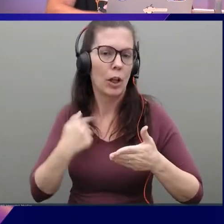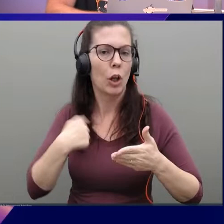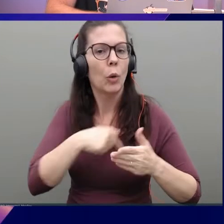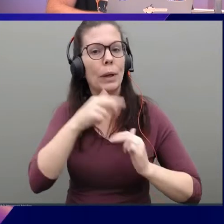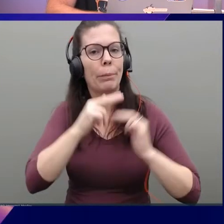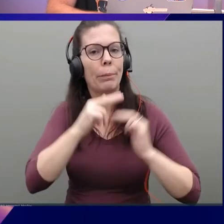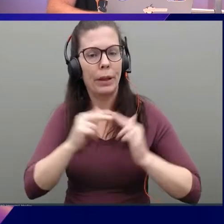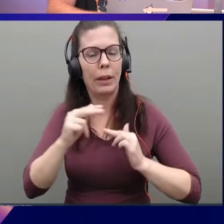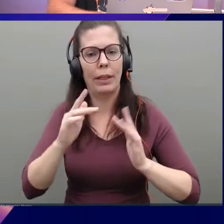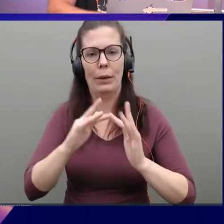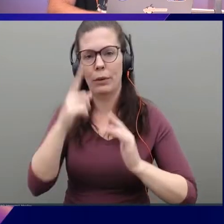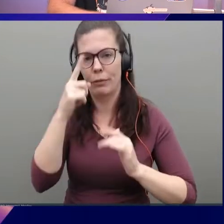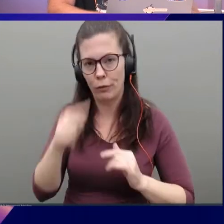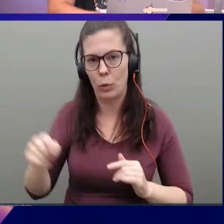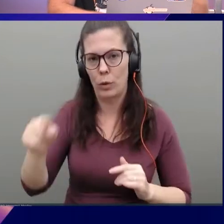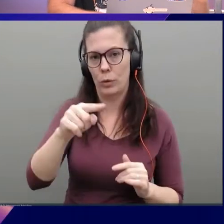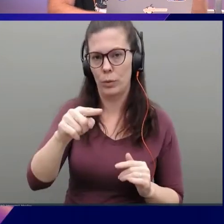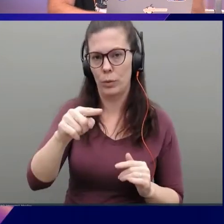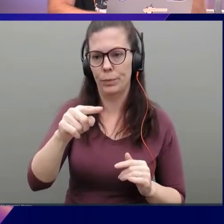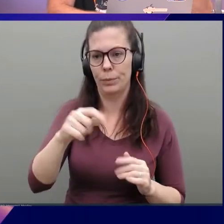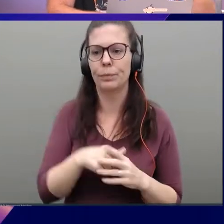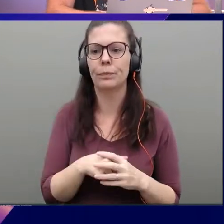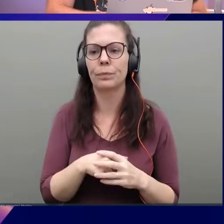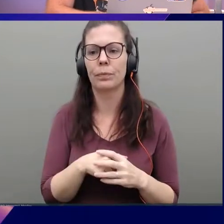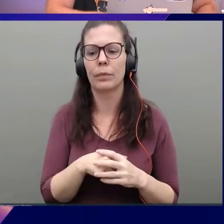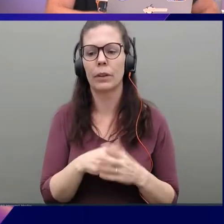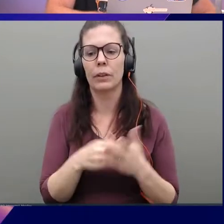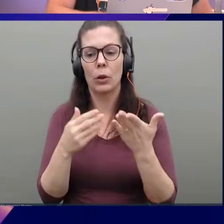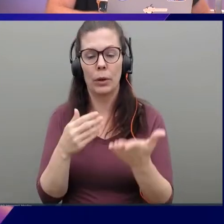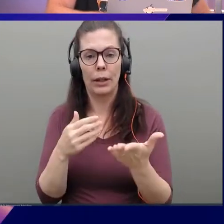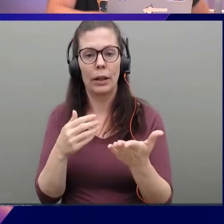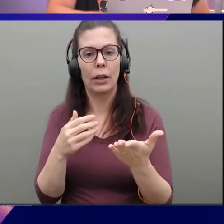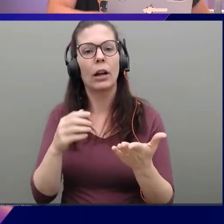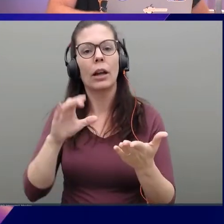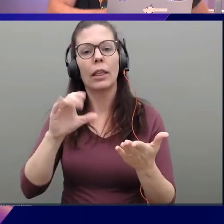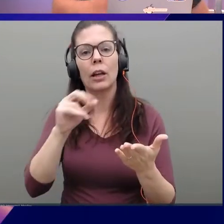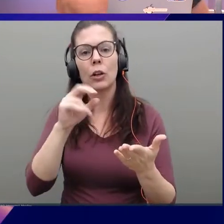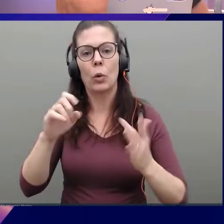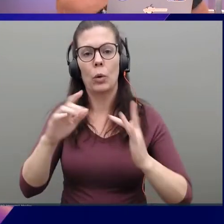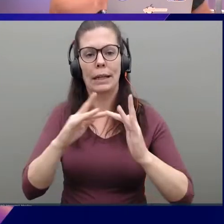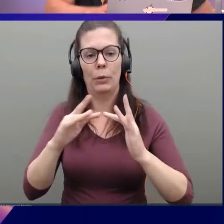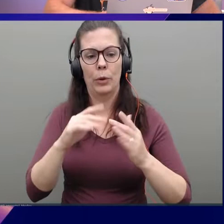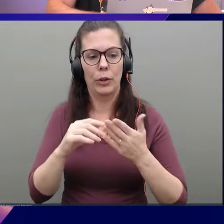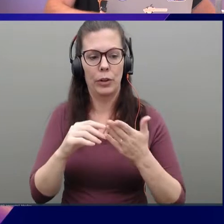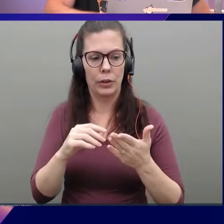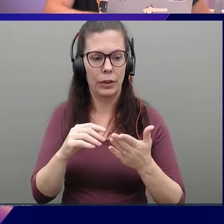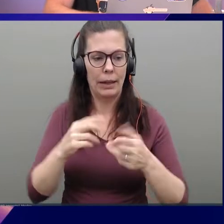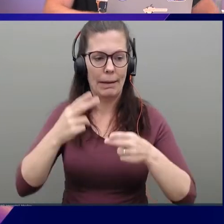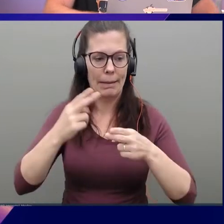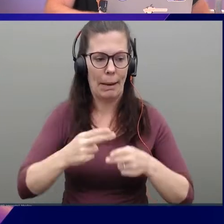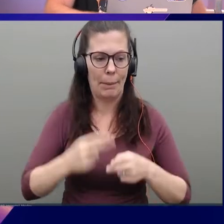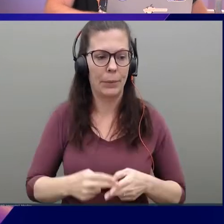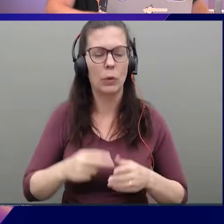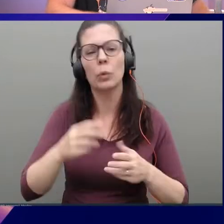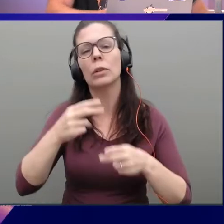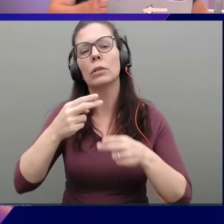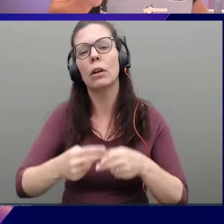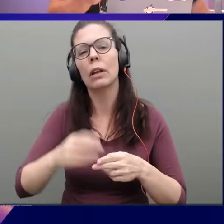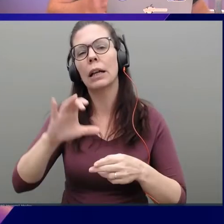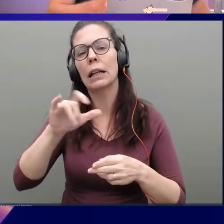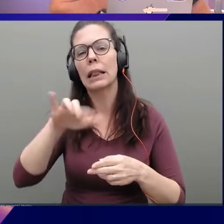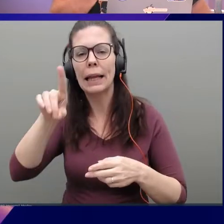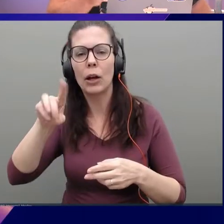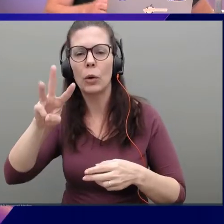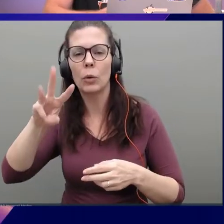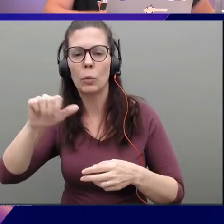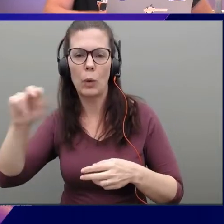for you. And so here we'll give this, the core network a name. So we're just going to call it CloudWan. Give it